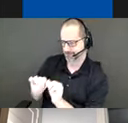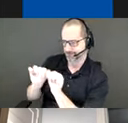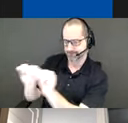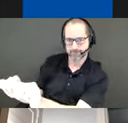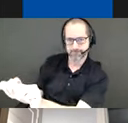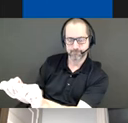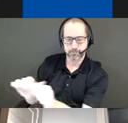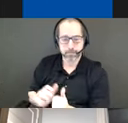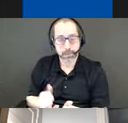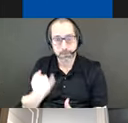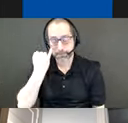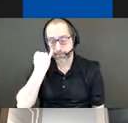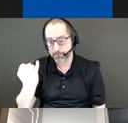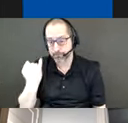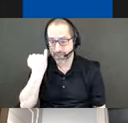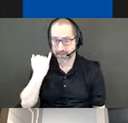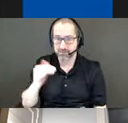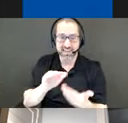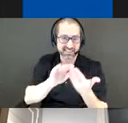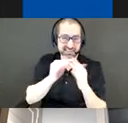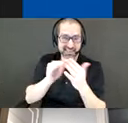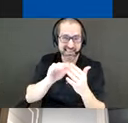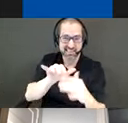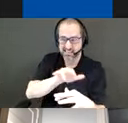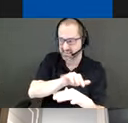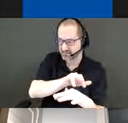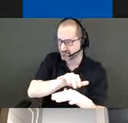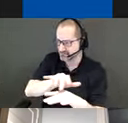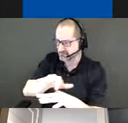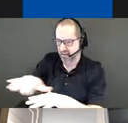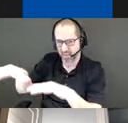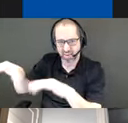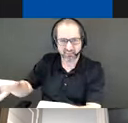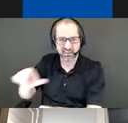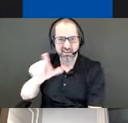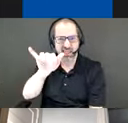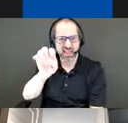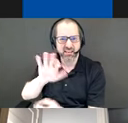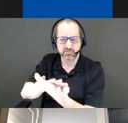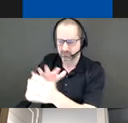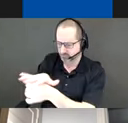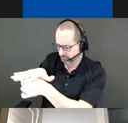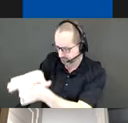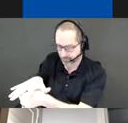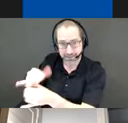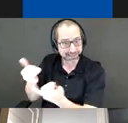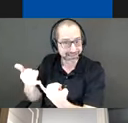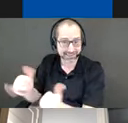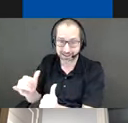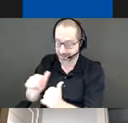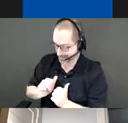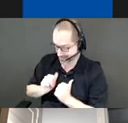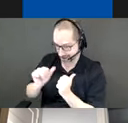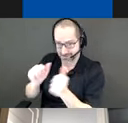when urbanization has pushed life to the cracks the margins of new landscape emerge which can start